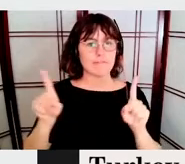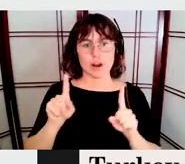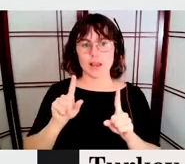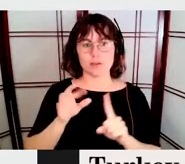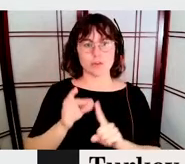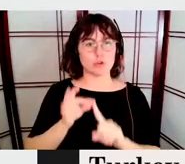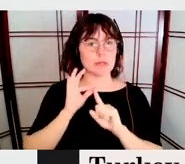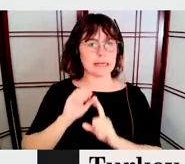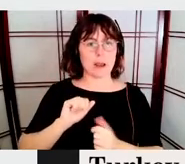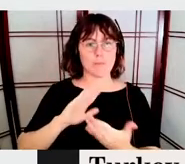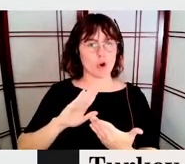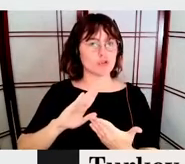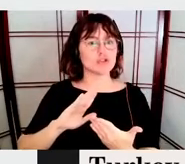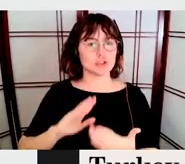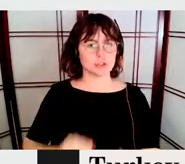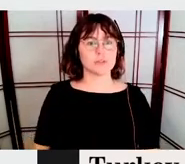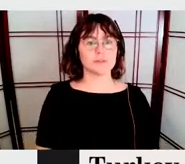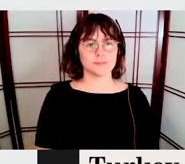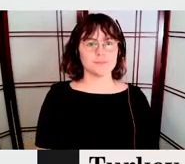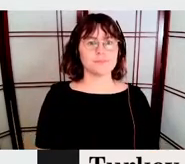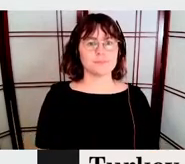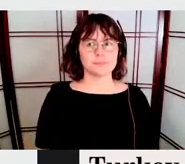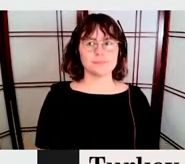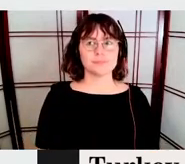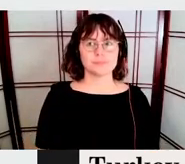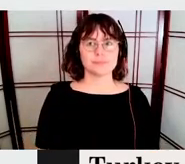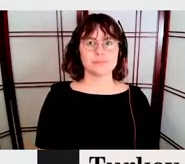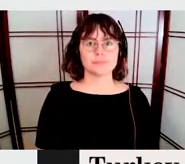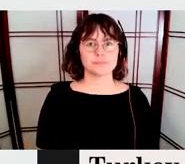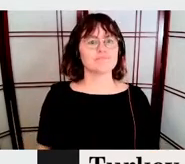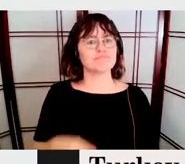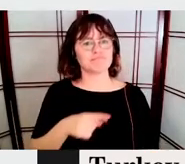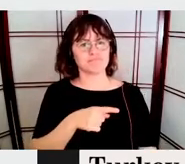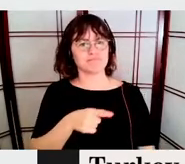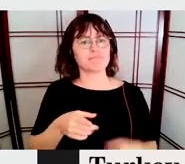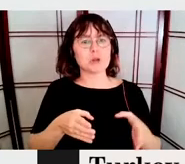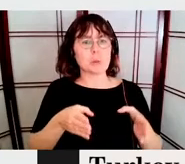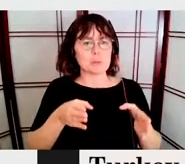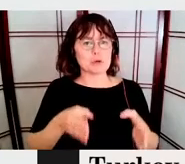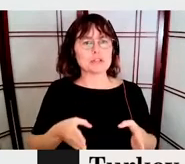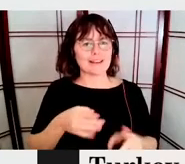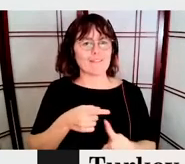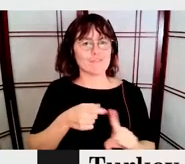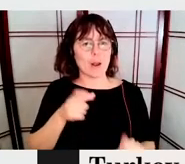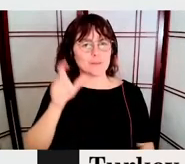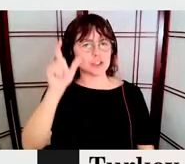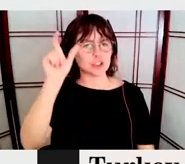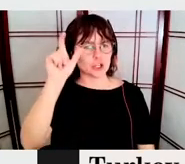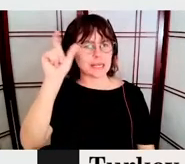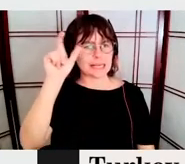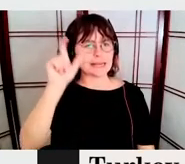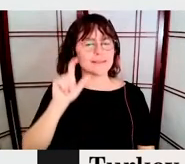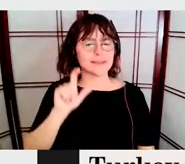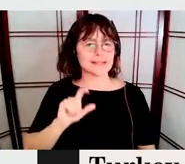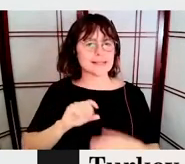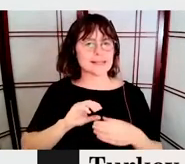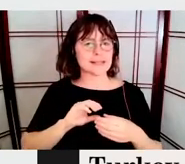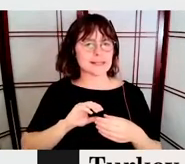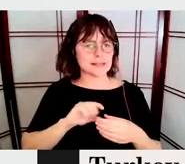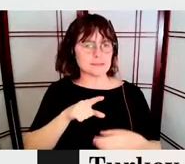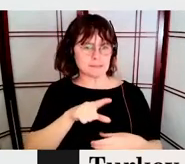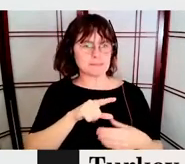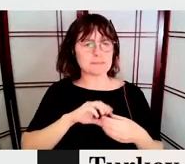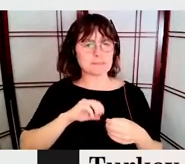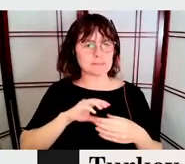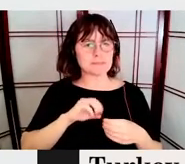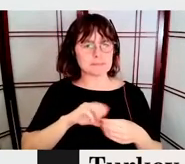Massimo was playing that he, he, this guy, this guy from, from Turkey shared with me that he, they were talking, uh, when they were talking